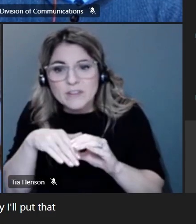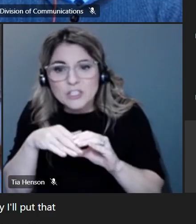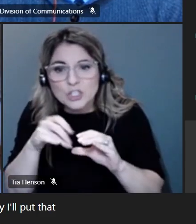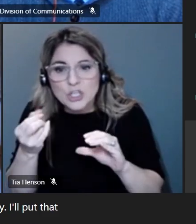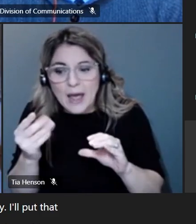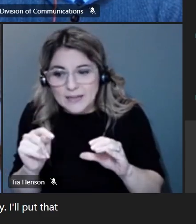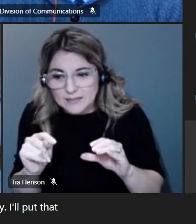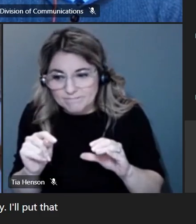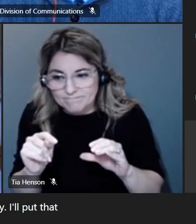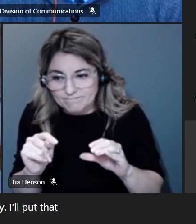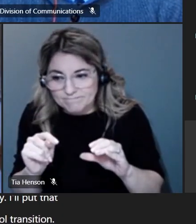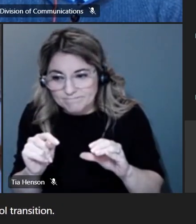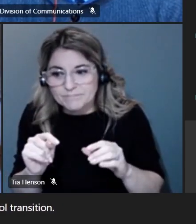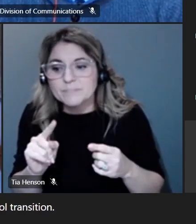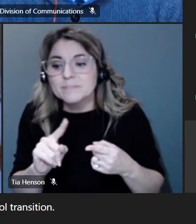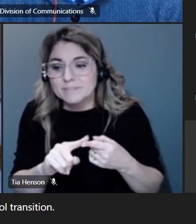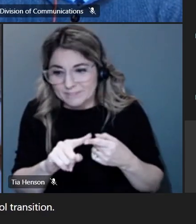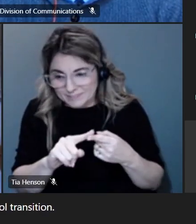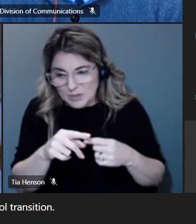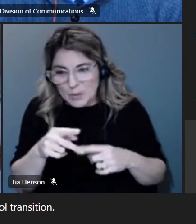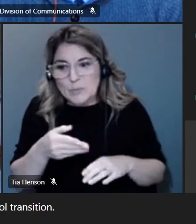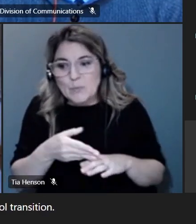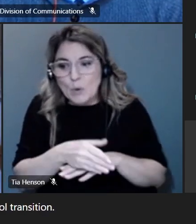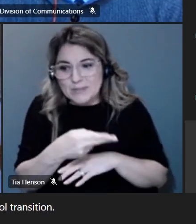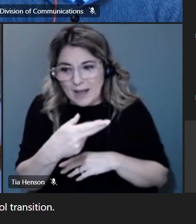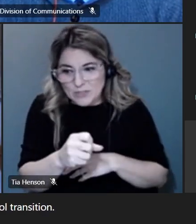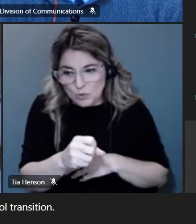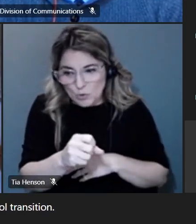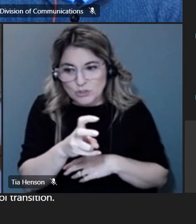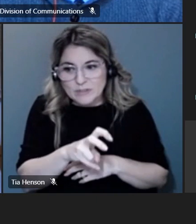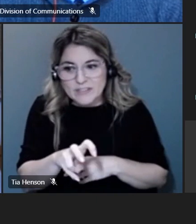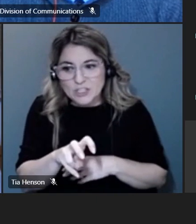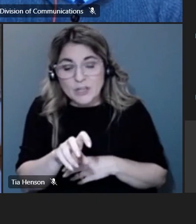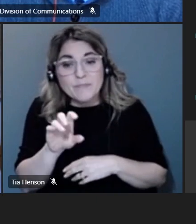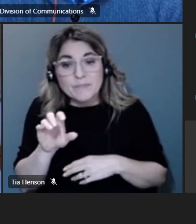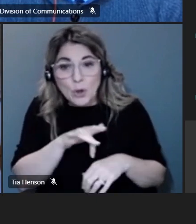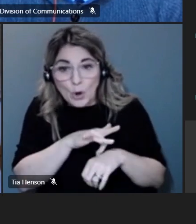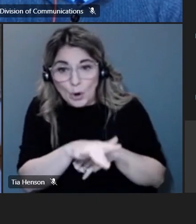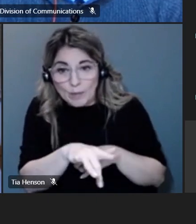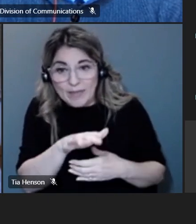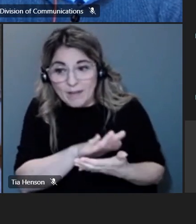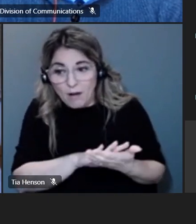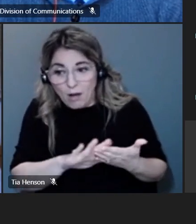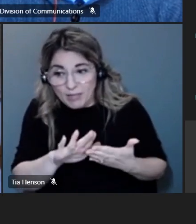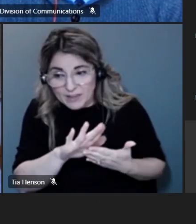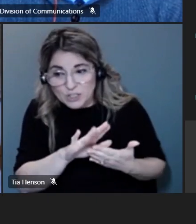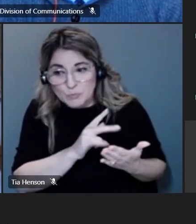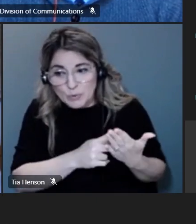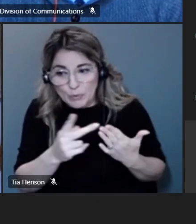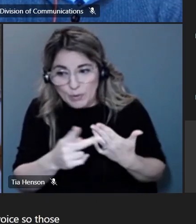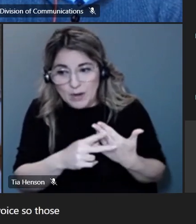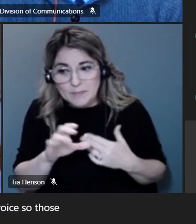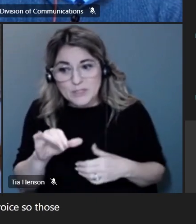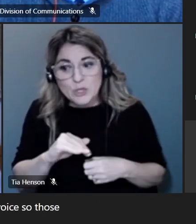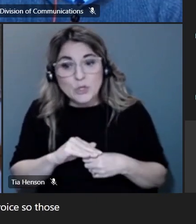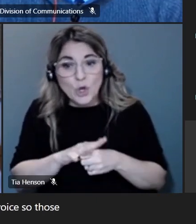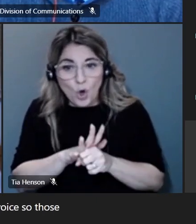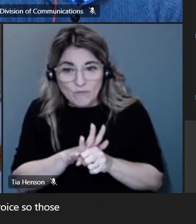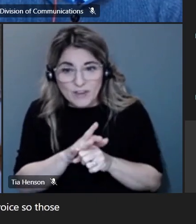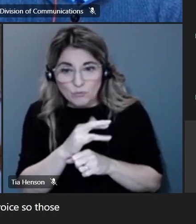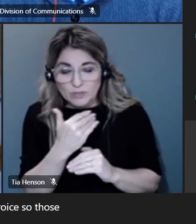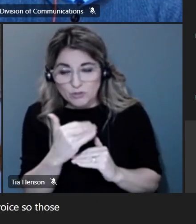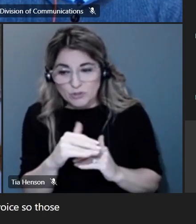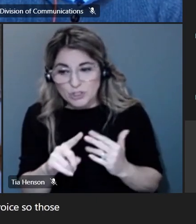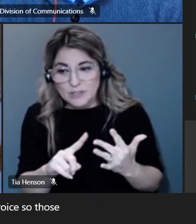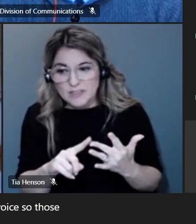early college programs effects of covert restrictions and student voice so those are the four kind of ideas that